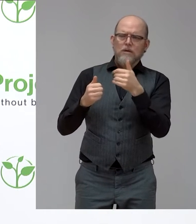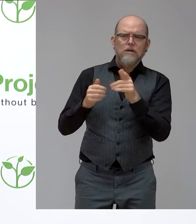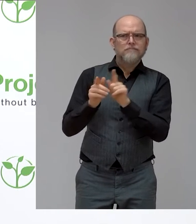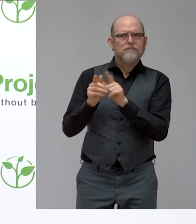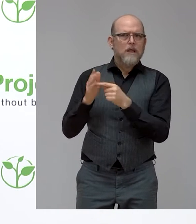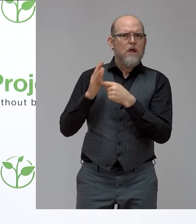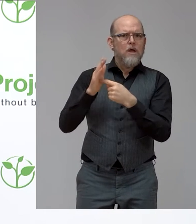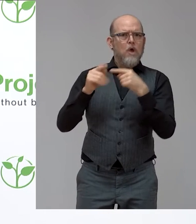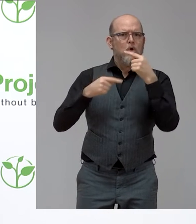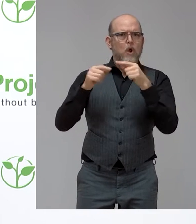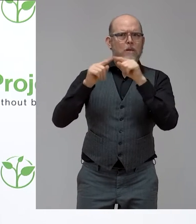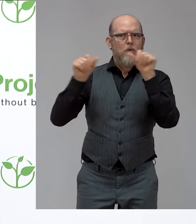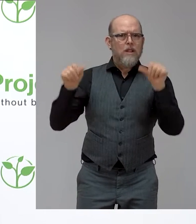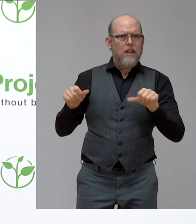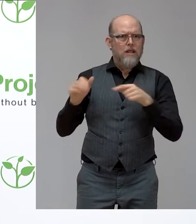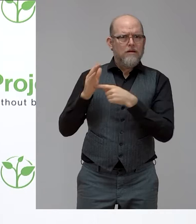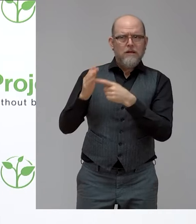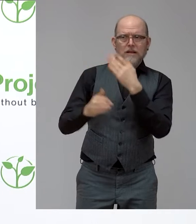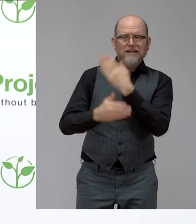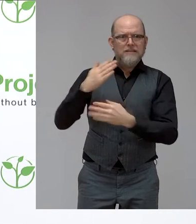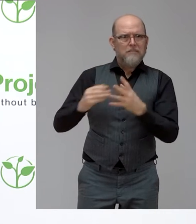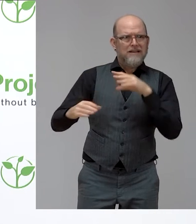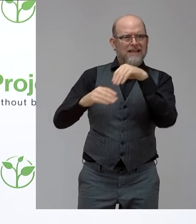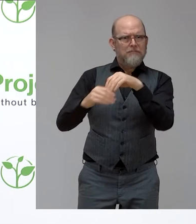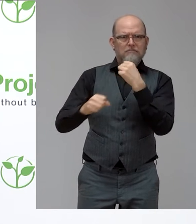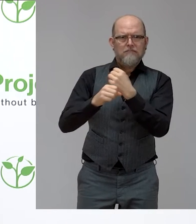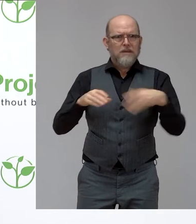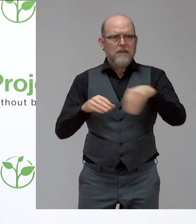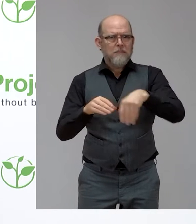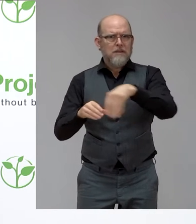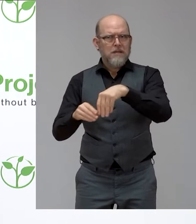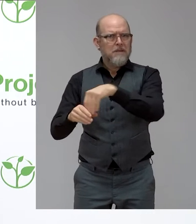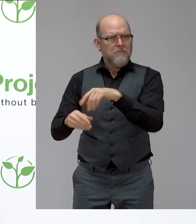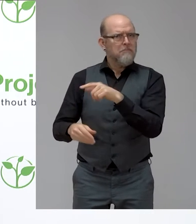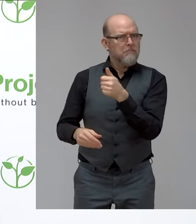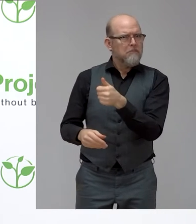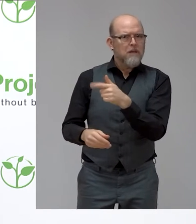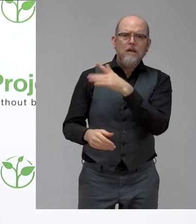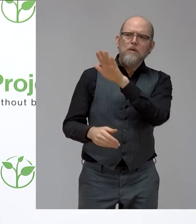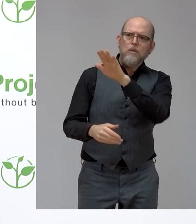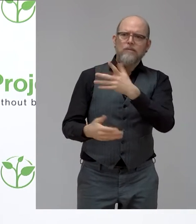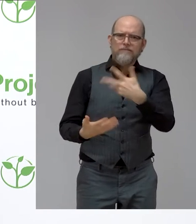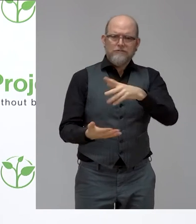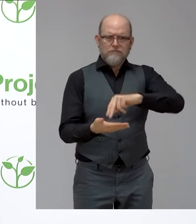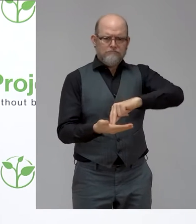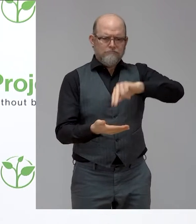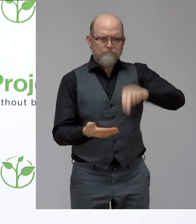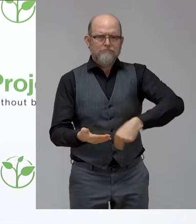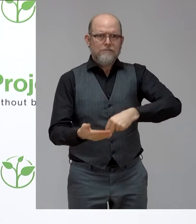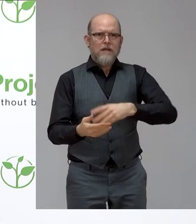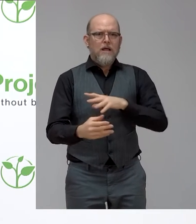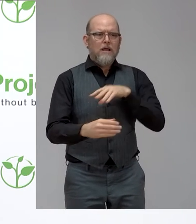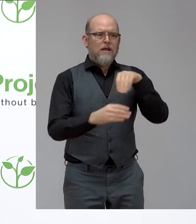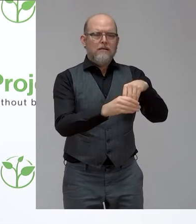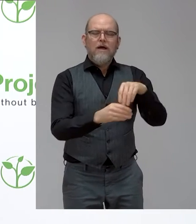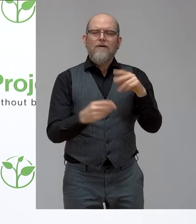of persons with disabilities. You have signed, or your organization has signed, a valuable 500. You work with